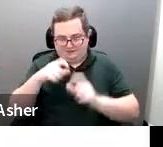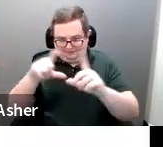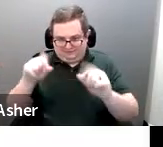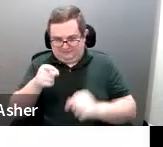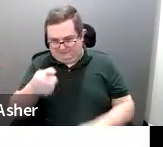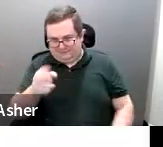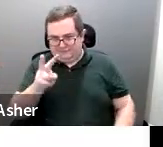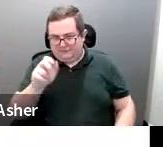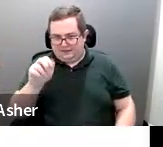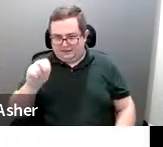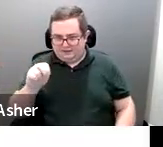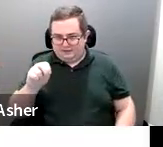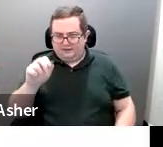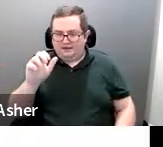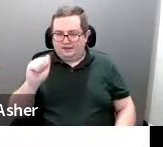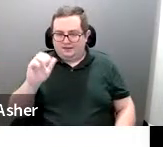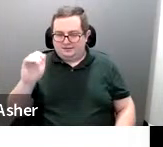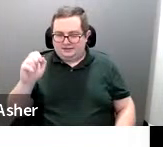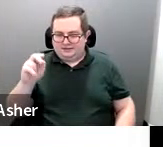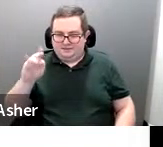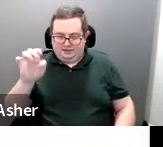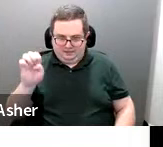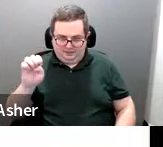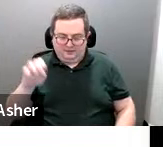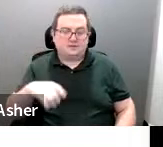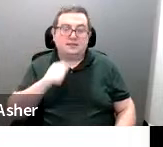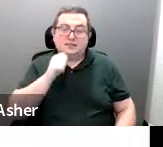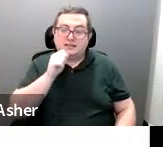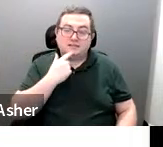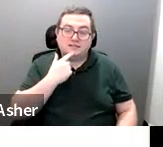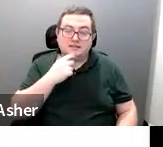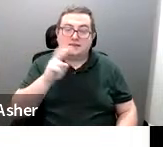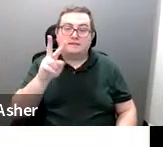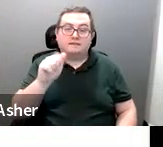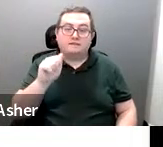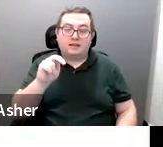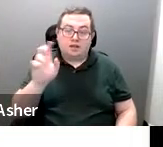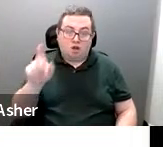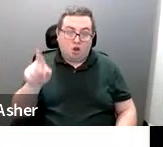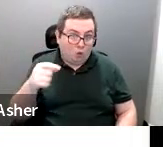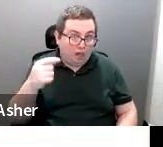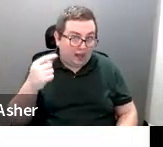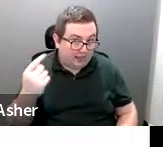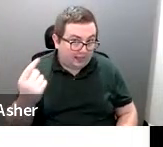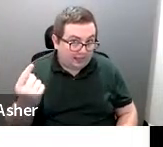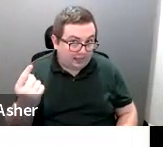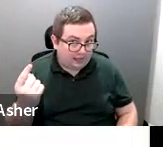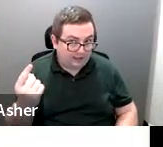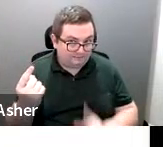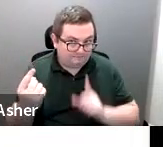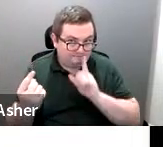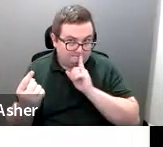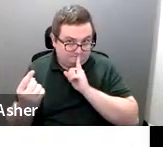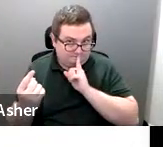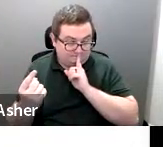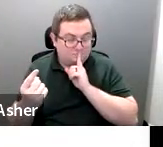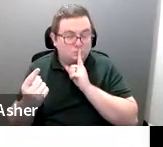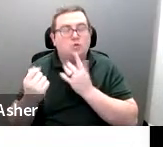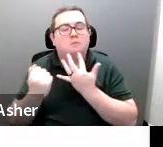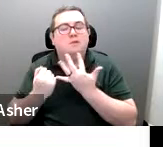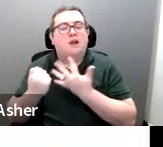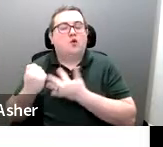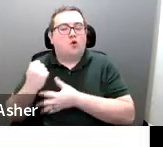sign. This van accessible sign does not say van only. So this is more of a priority